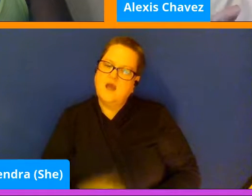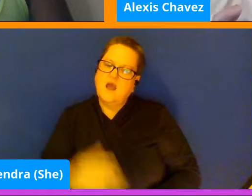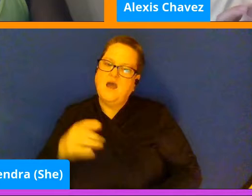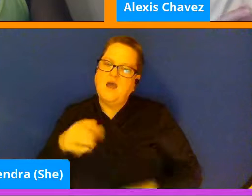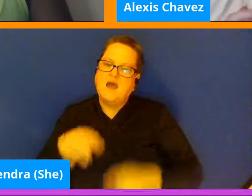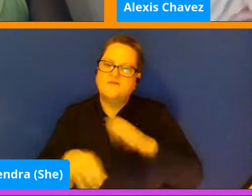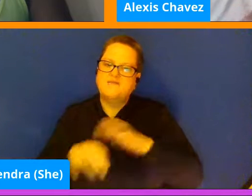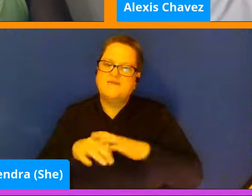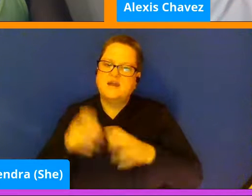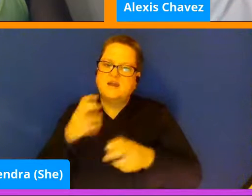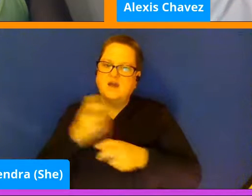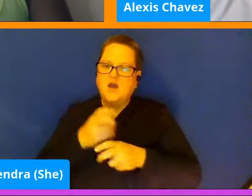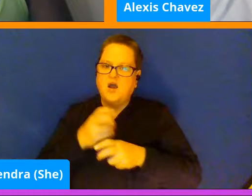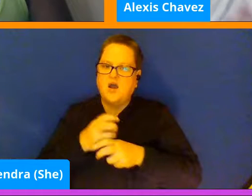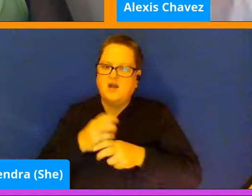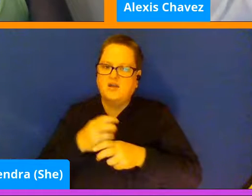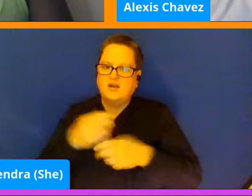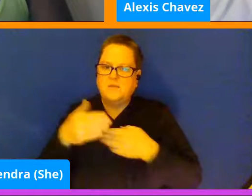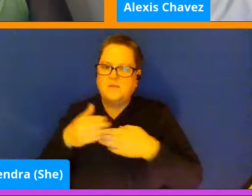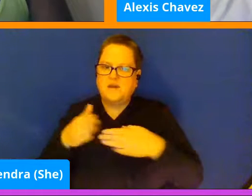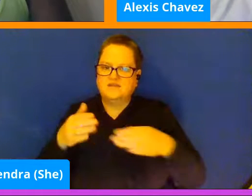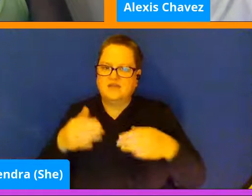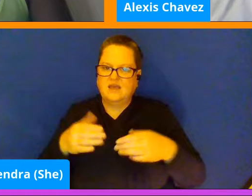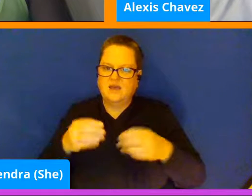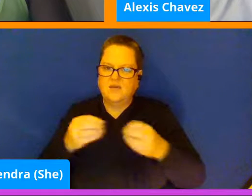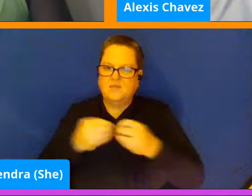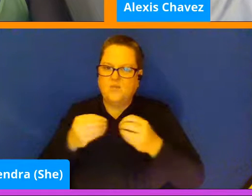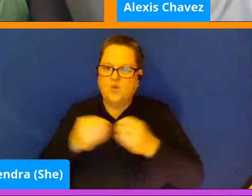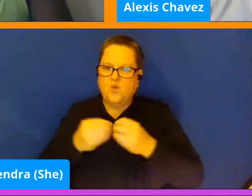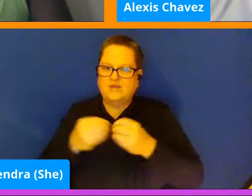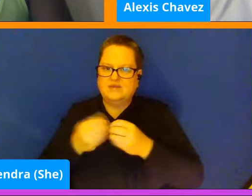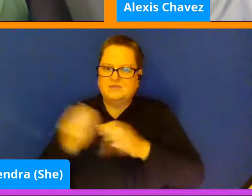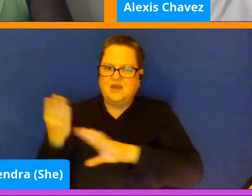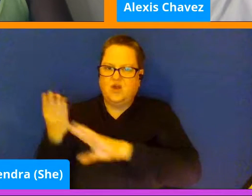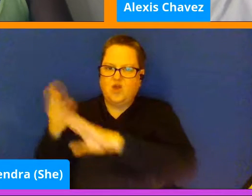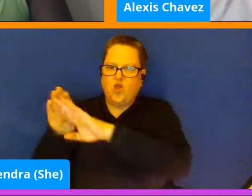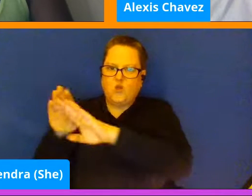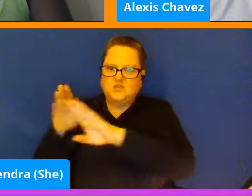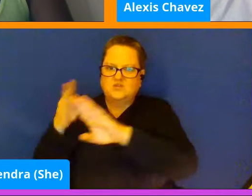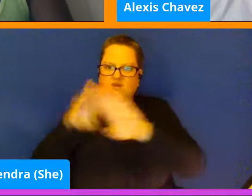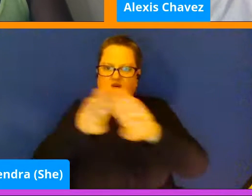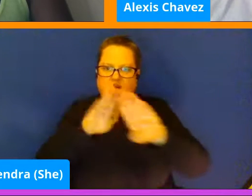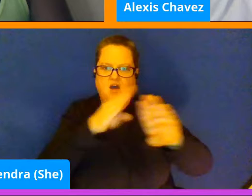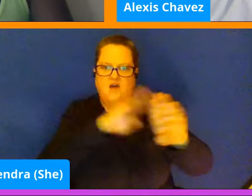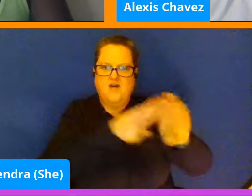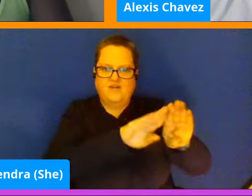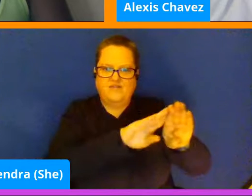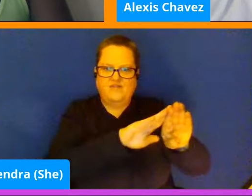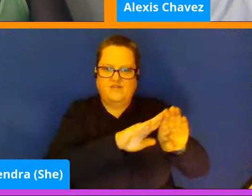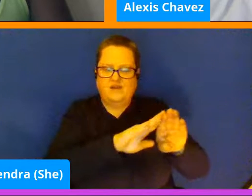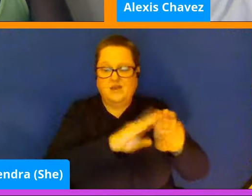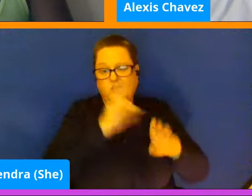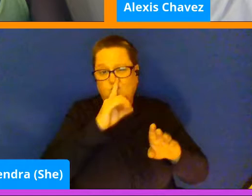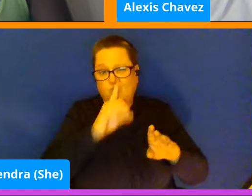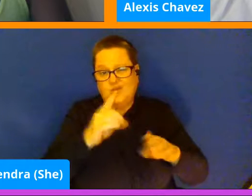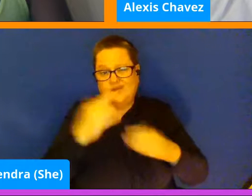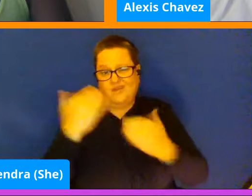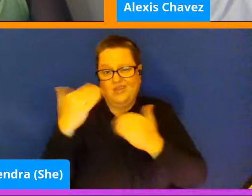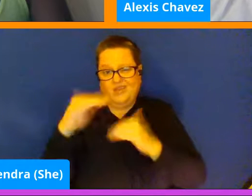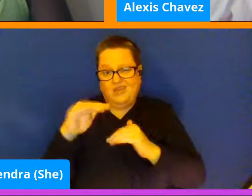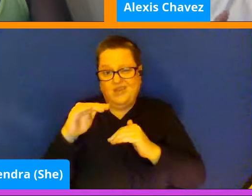unsafe and the more avenues that are closed off to you, it inherently limits it